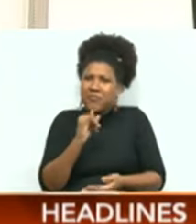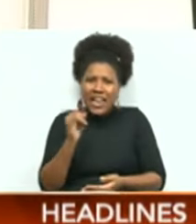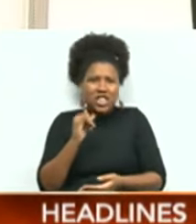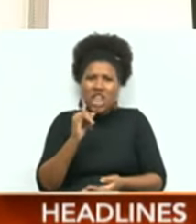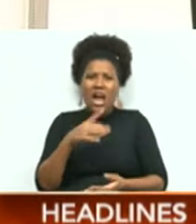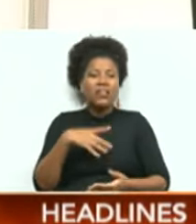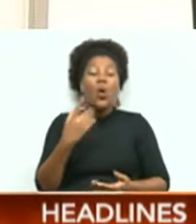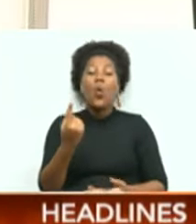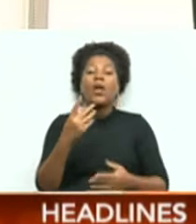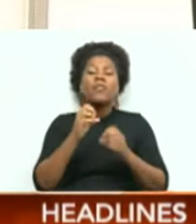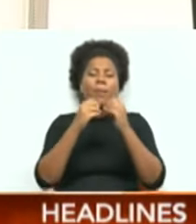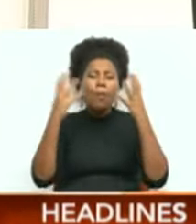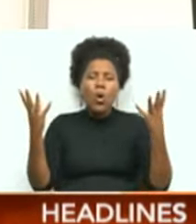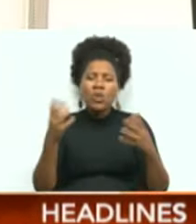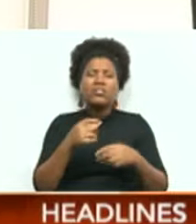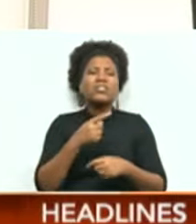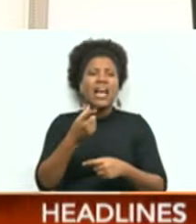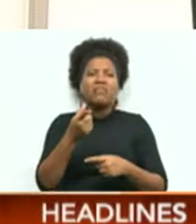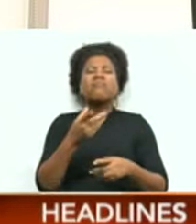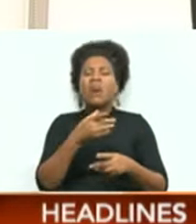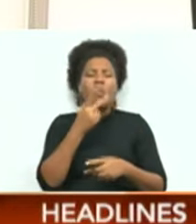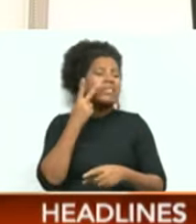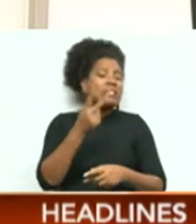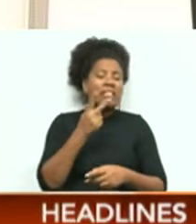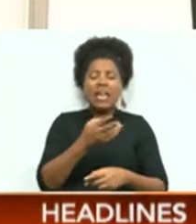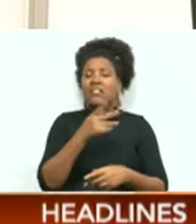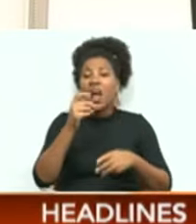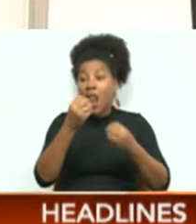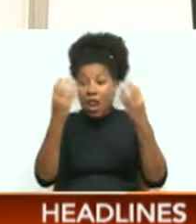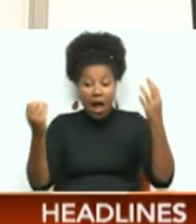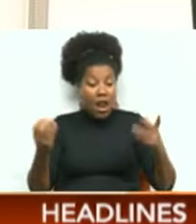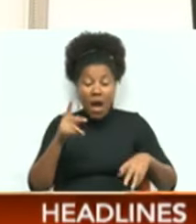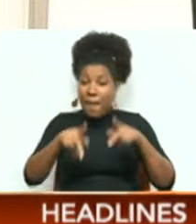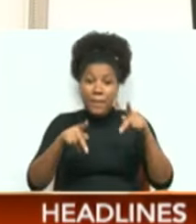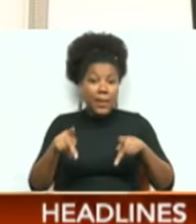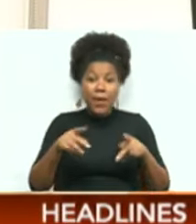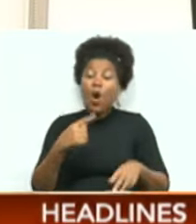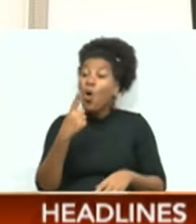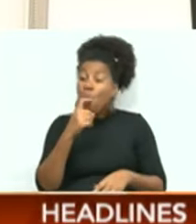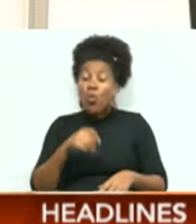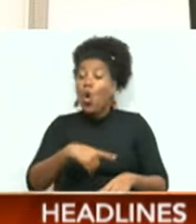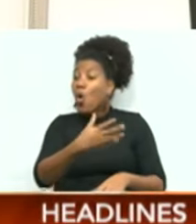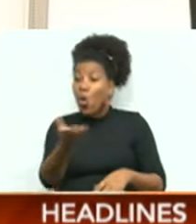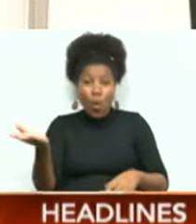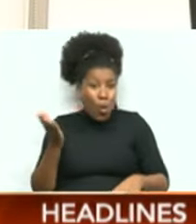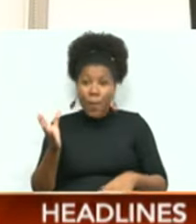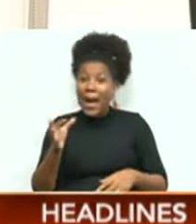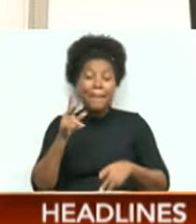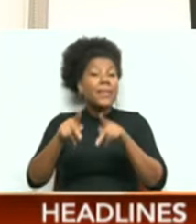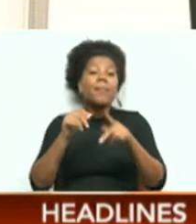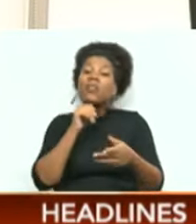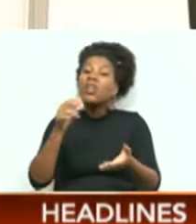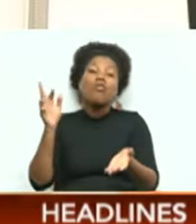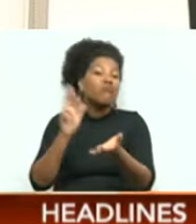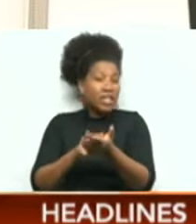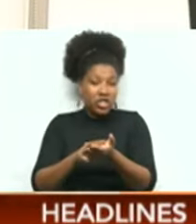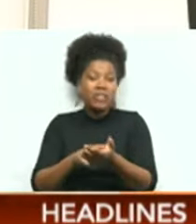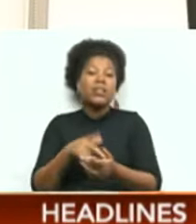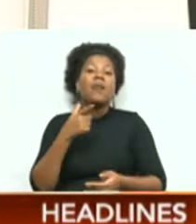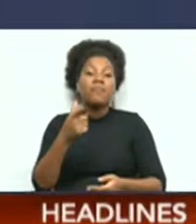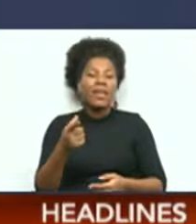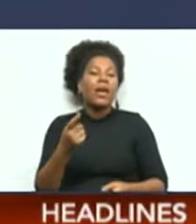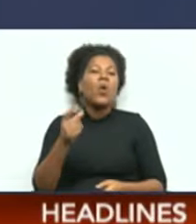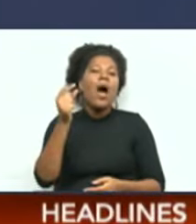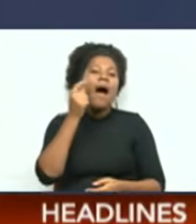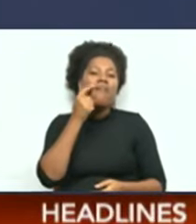One of the most prevalent infections that we are seeing from patients who go by these unregistered individuals, it would be gum